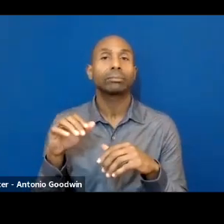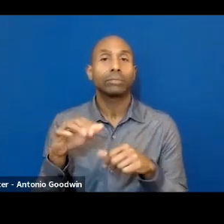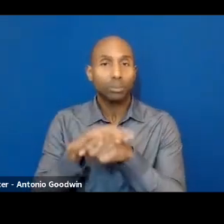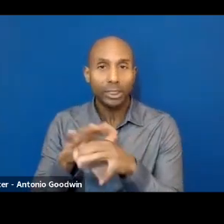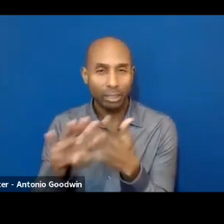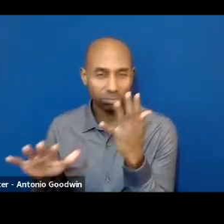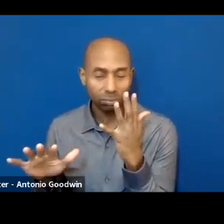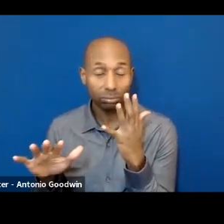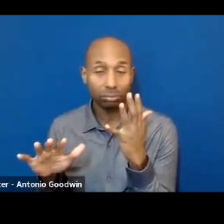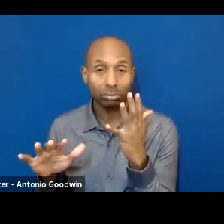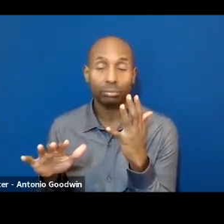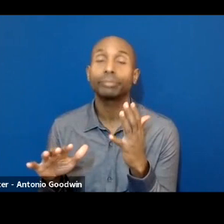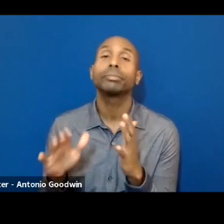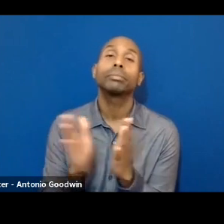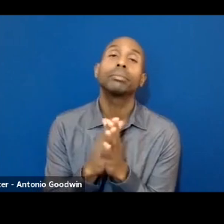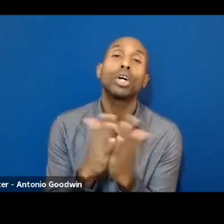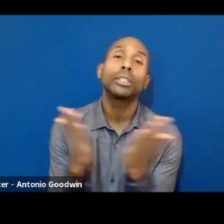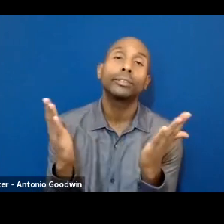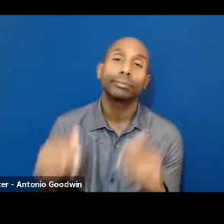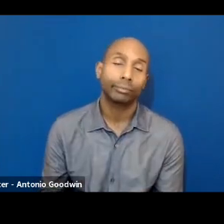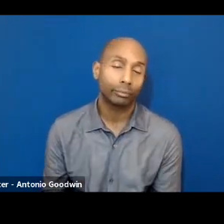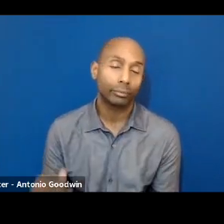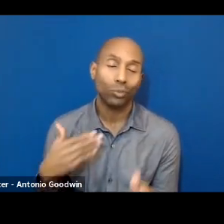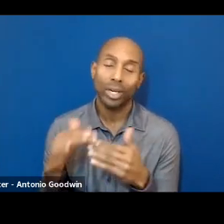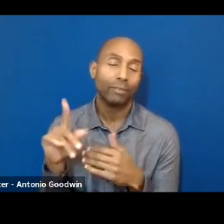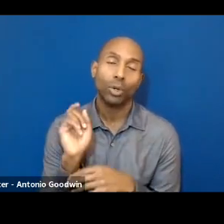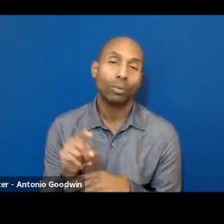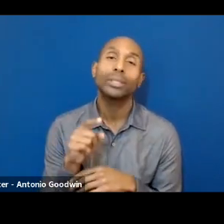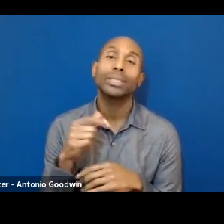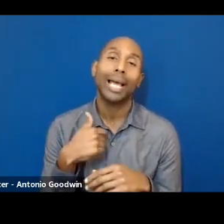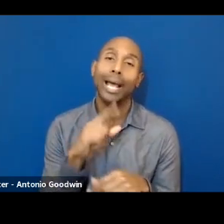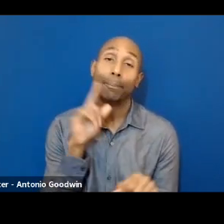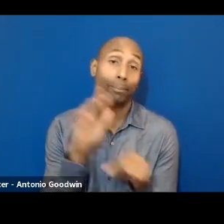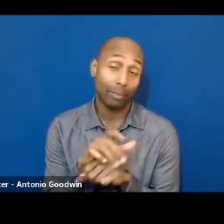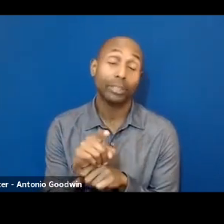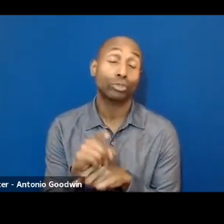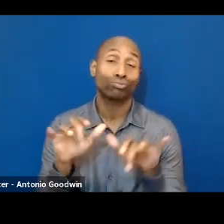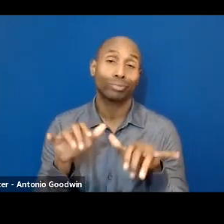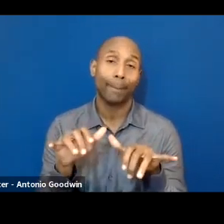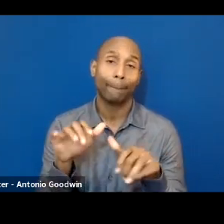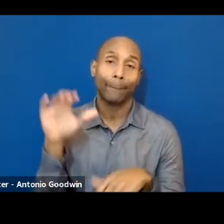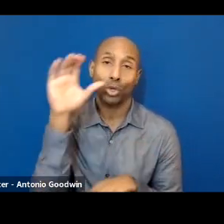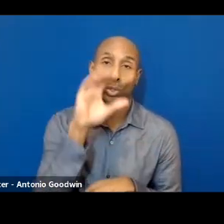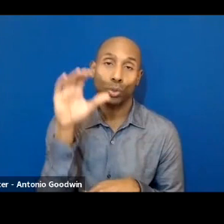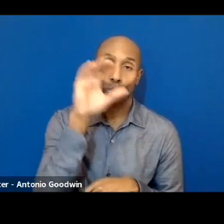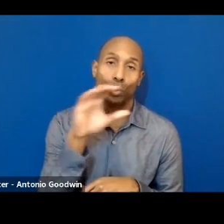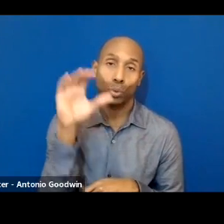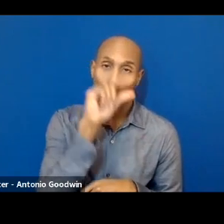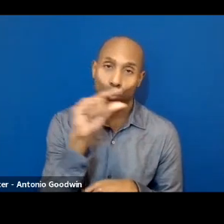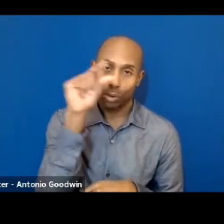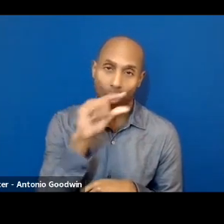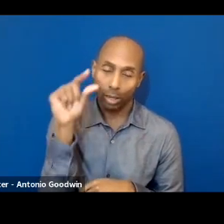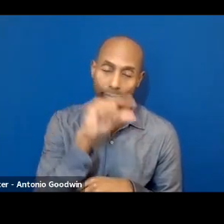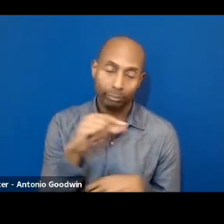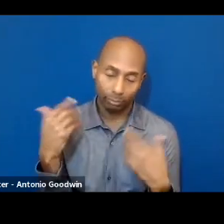question you have, I promise you, you can put it into Google or put it on Instagram, and you will get hundreds, thousands